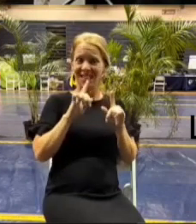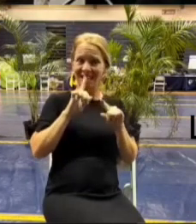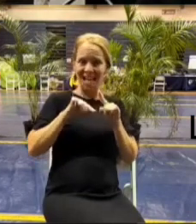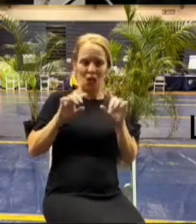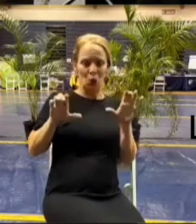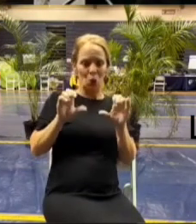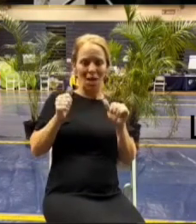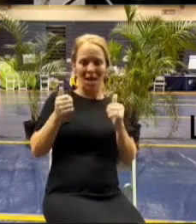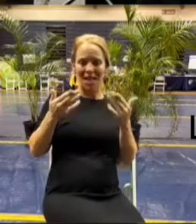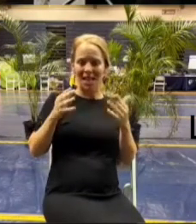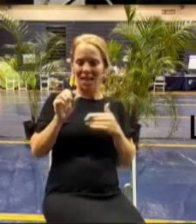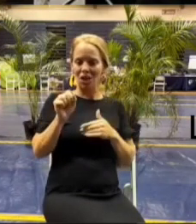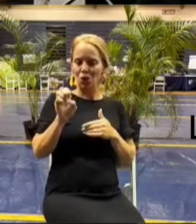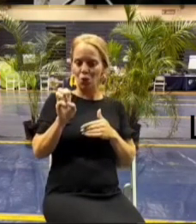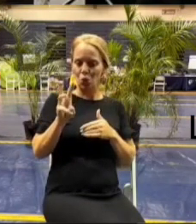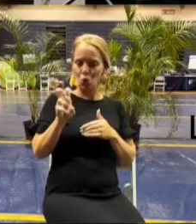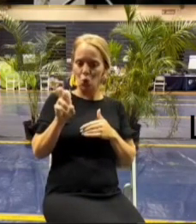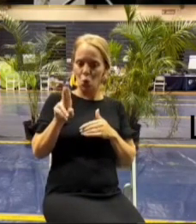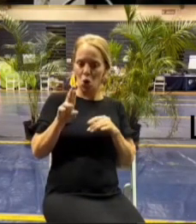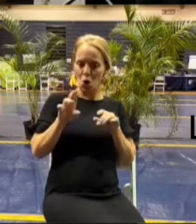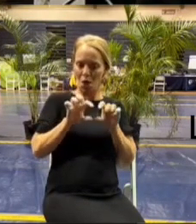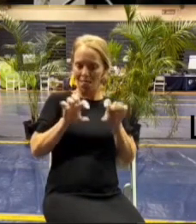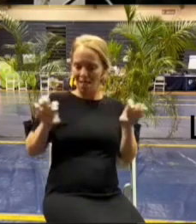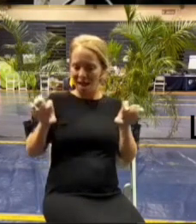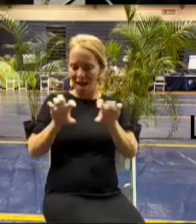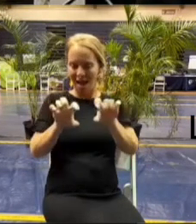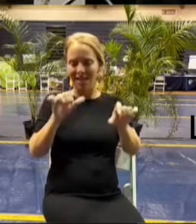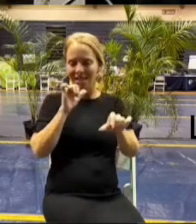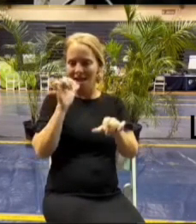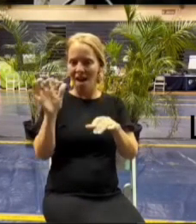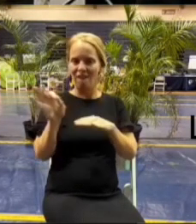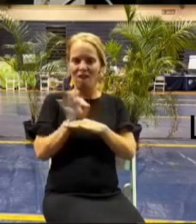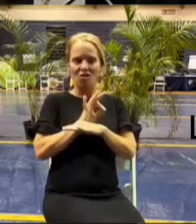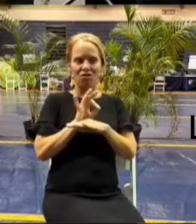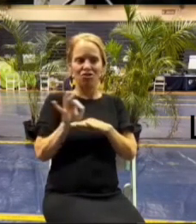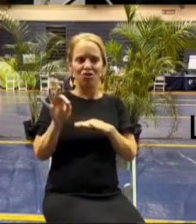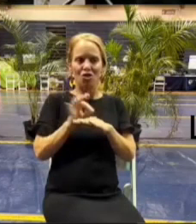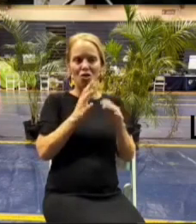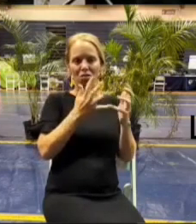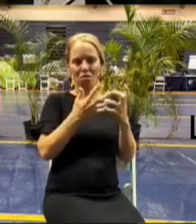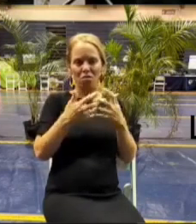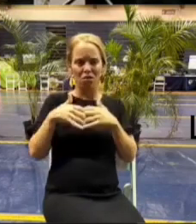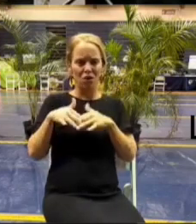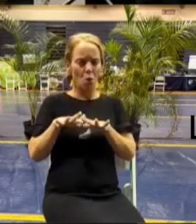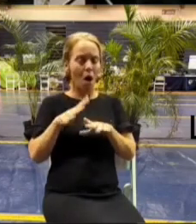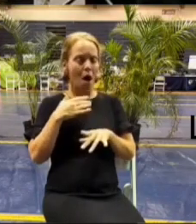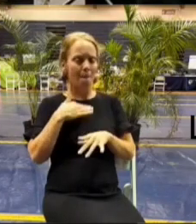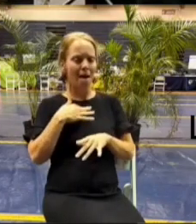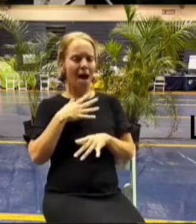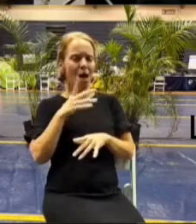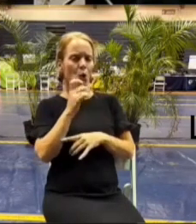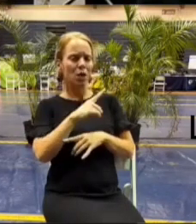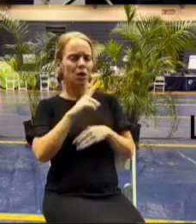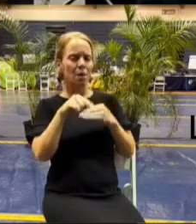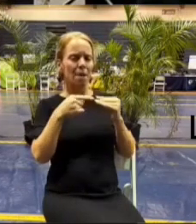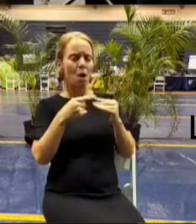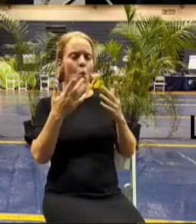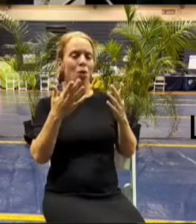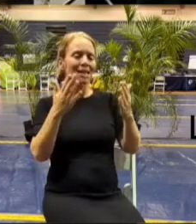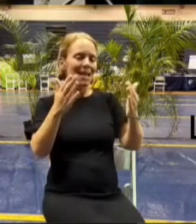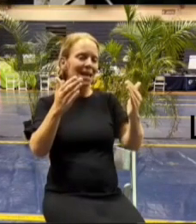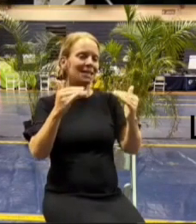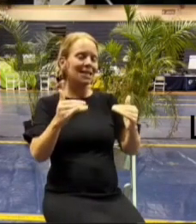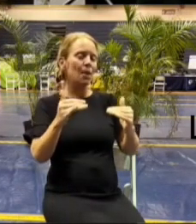functional so what what's the next get to functionality at the sewer